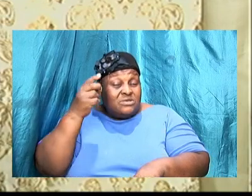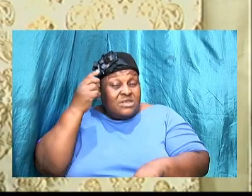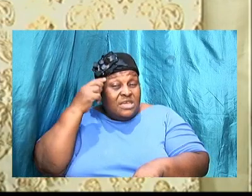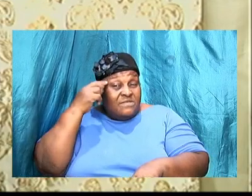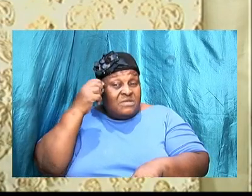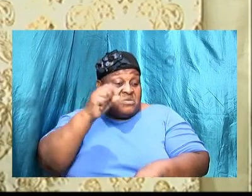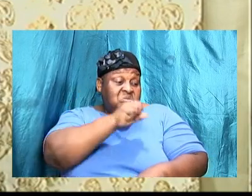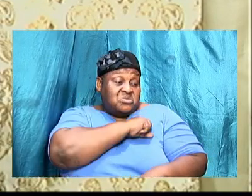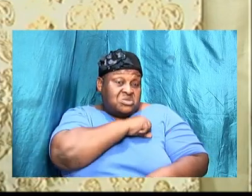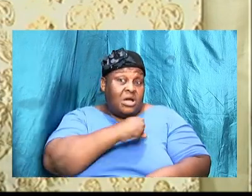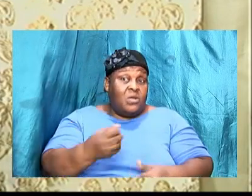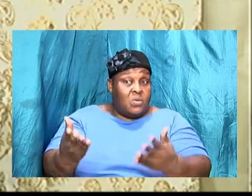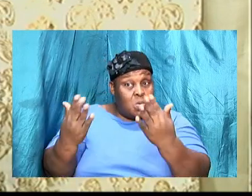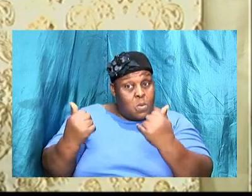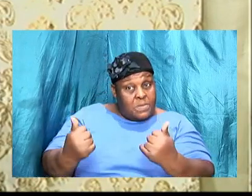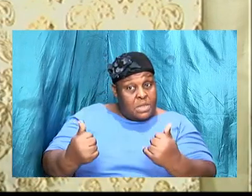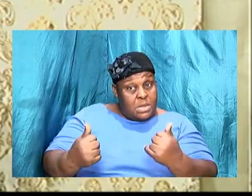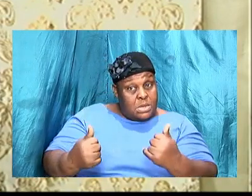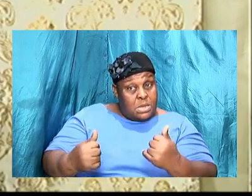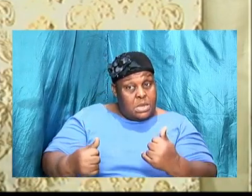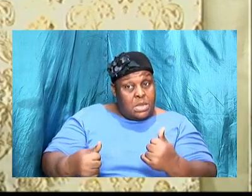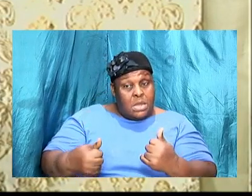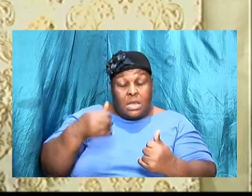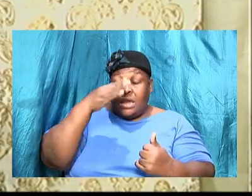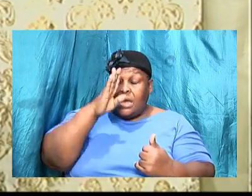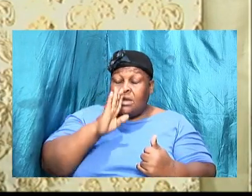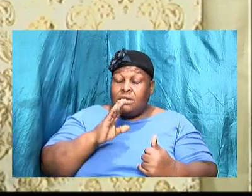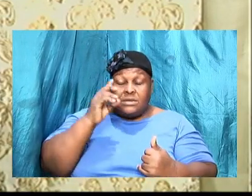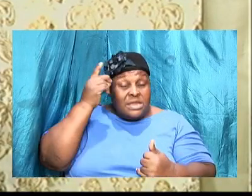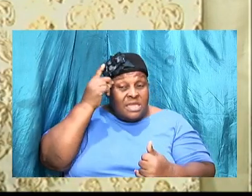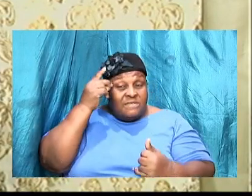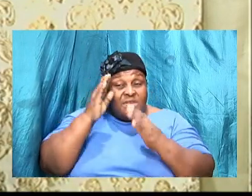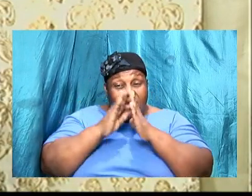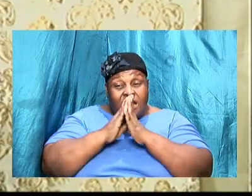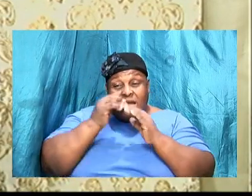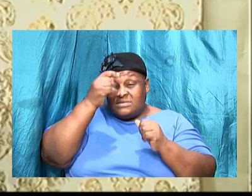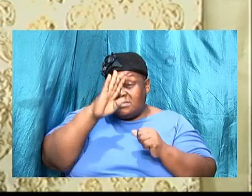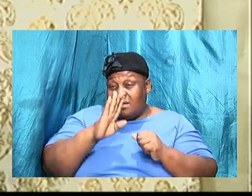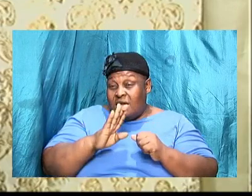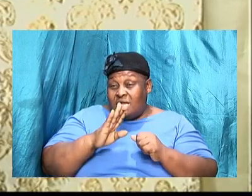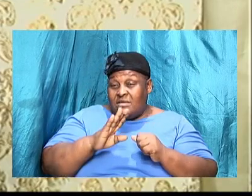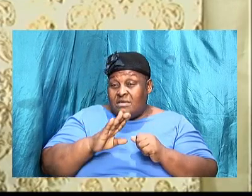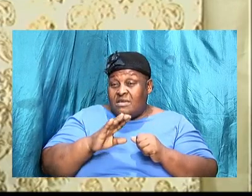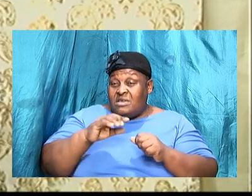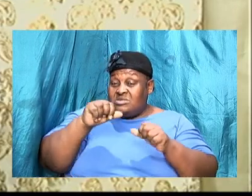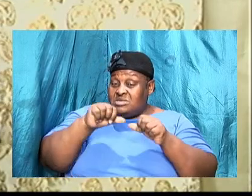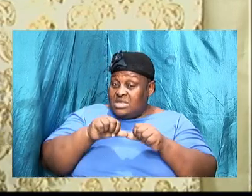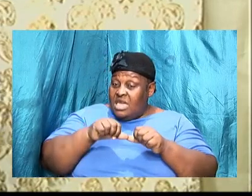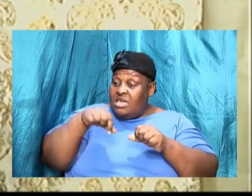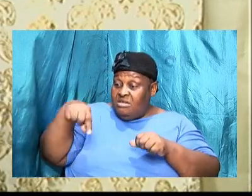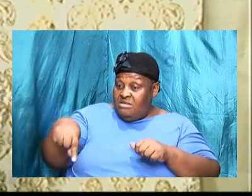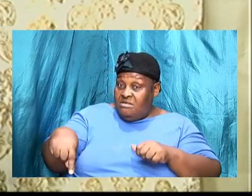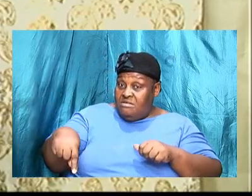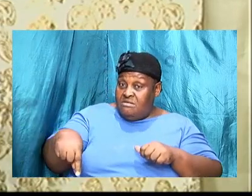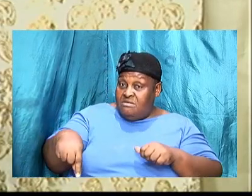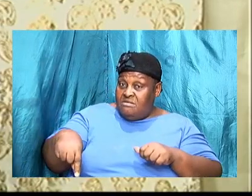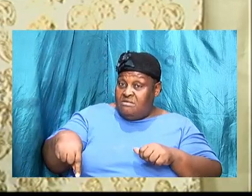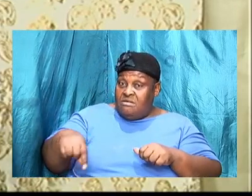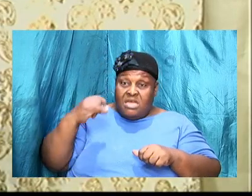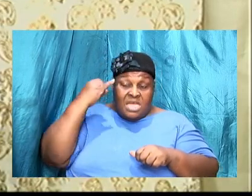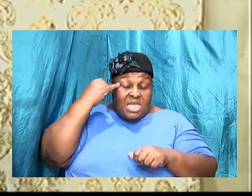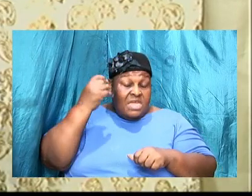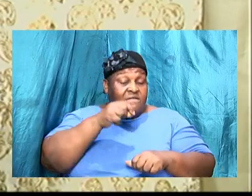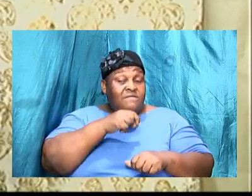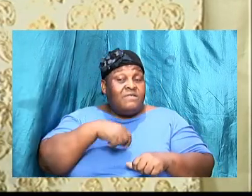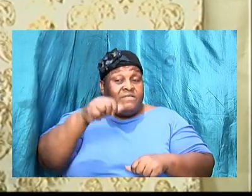again inquired of the Lord should I stay or should I go if I stay with the men of Keilah give me